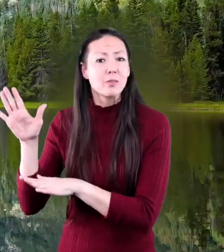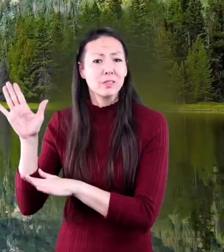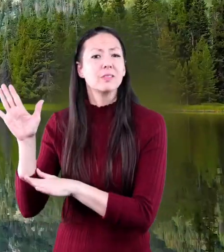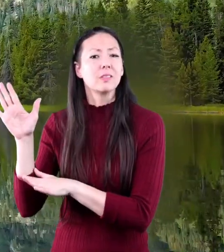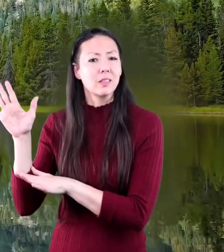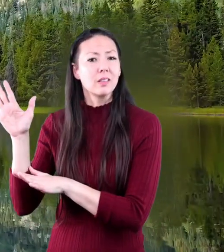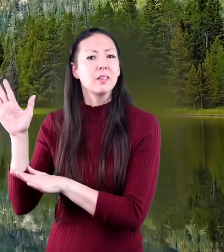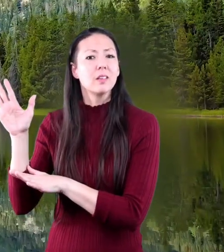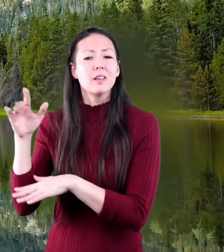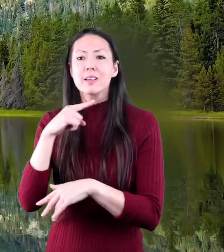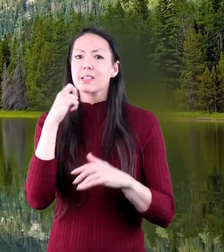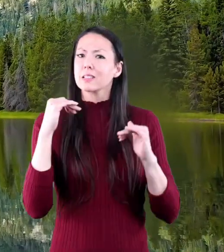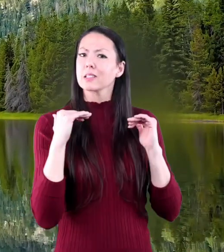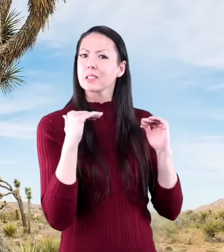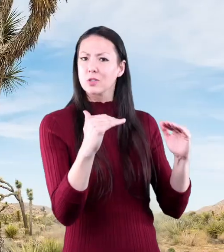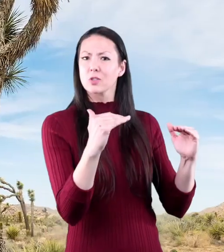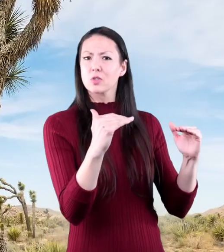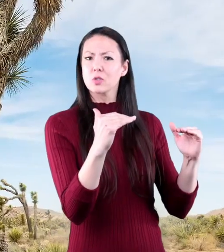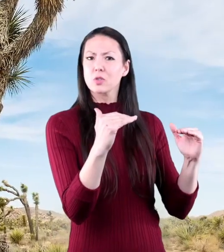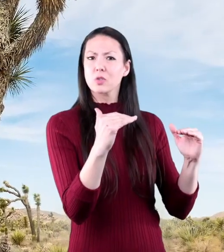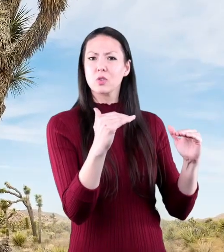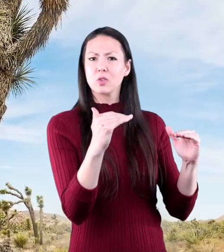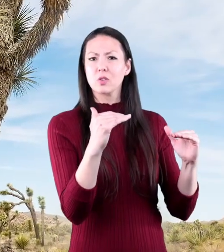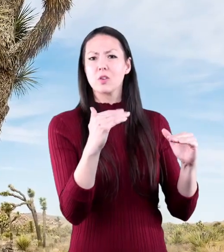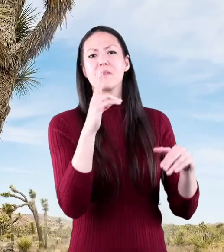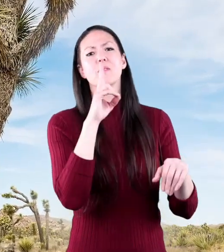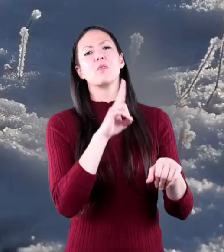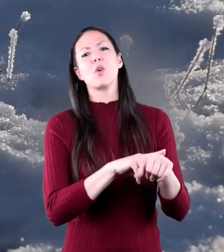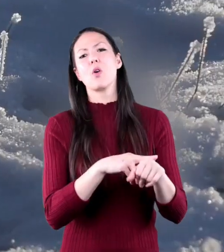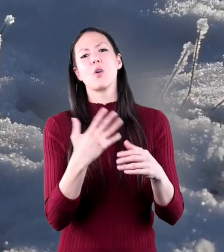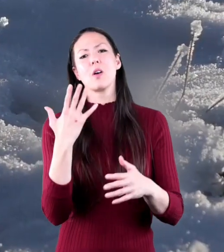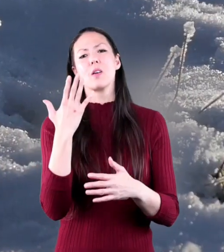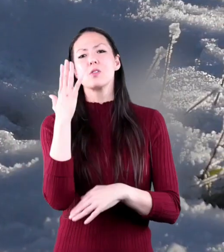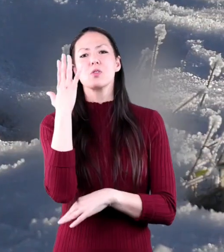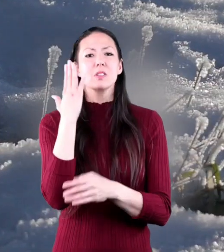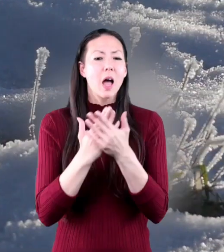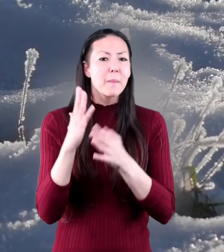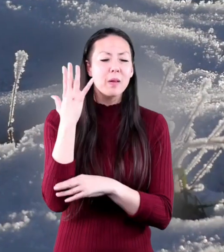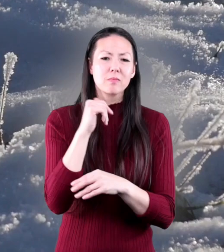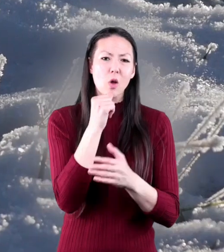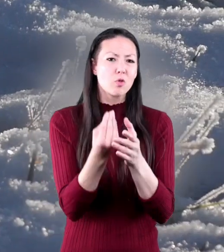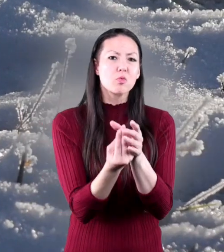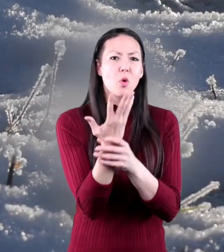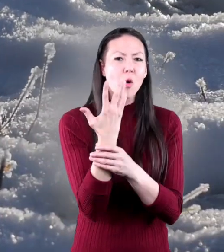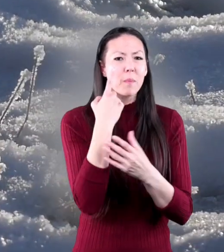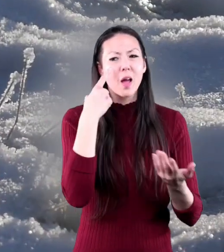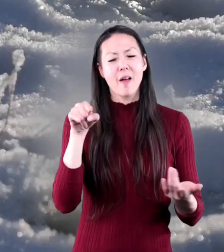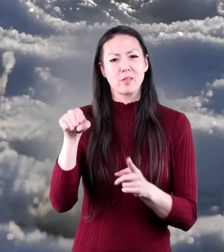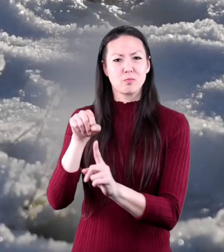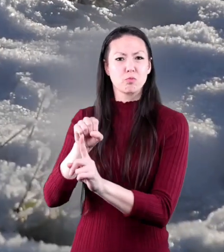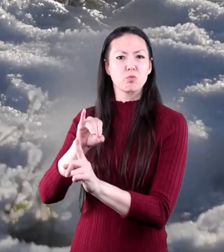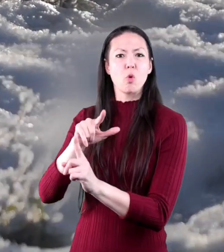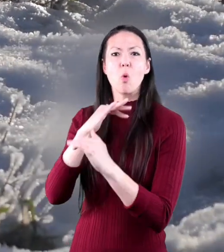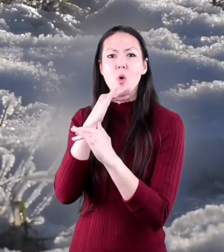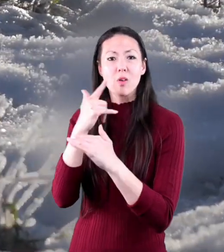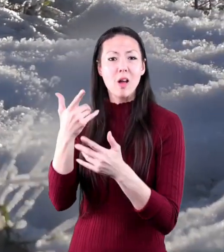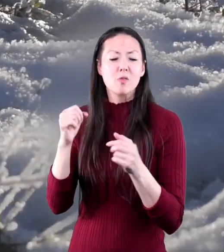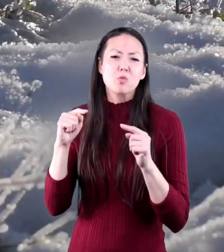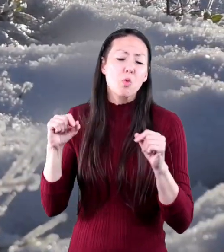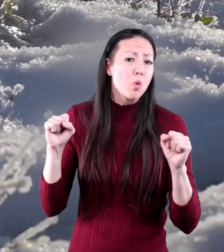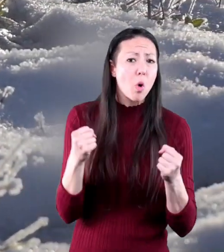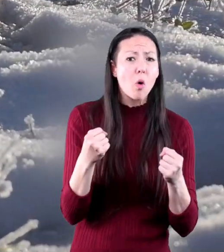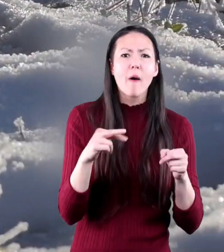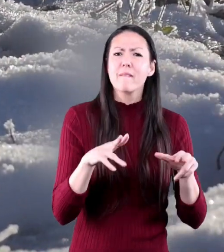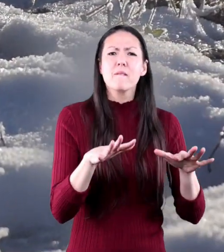and in the mountains. Even in the desert. Of course, there are places where trees don't grow because the soil is too